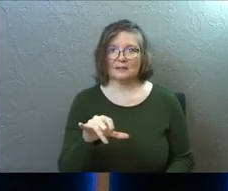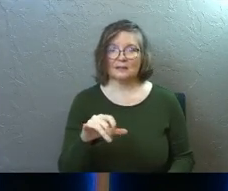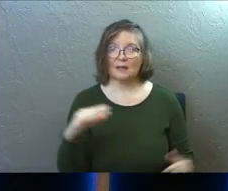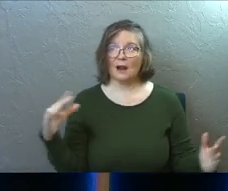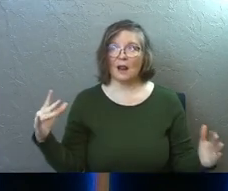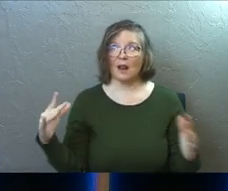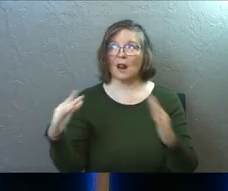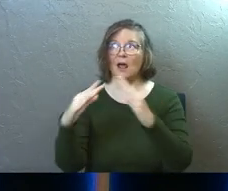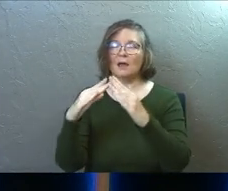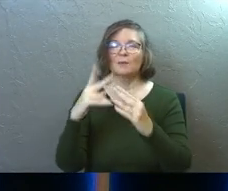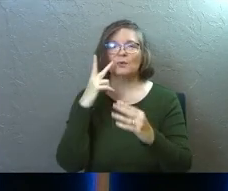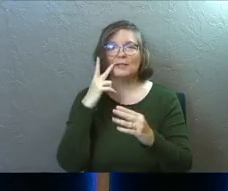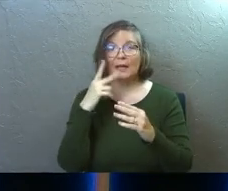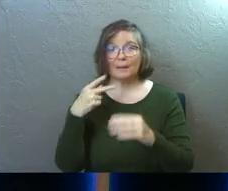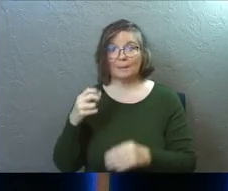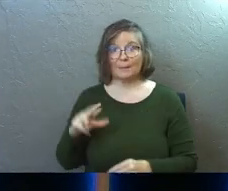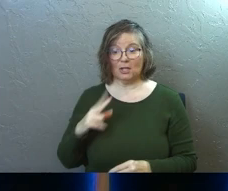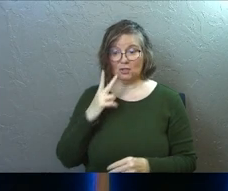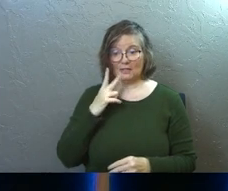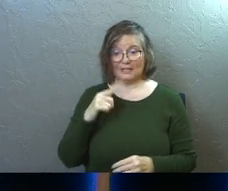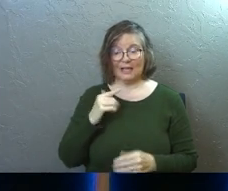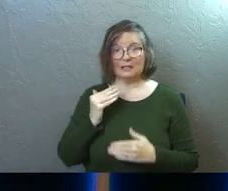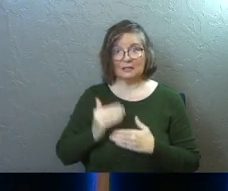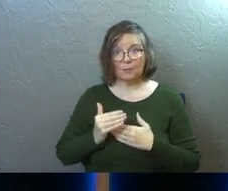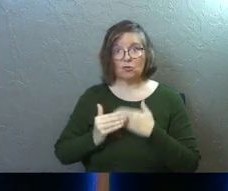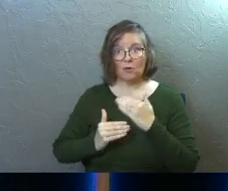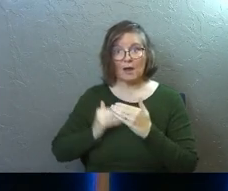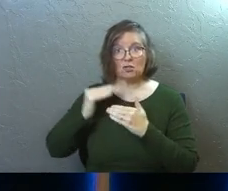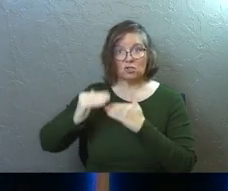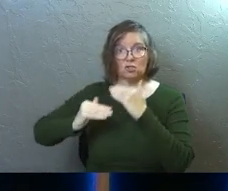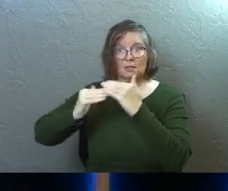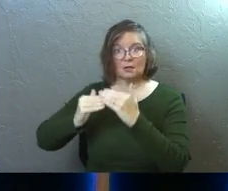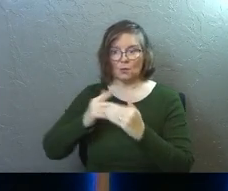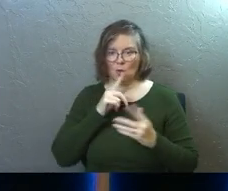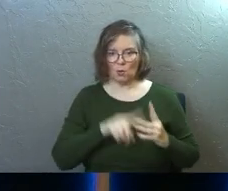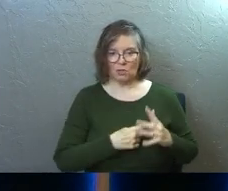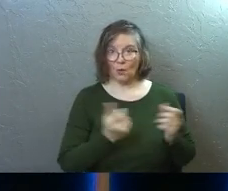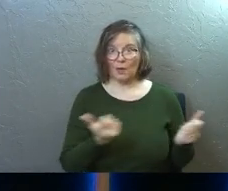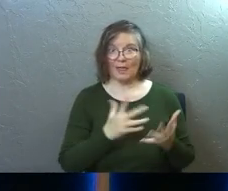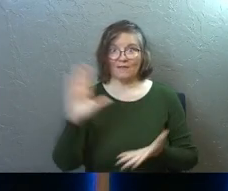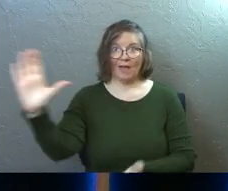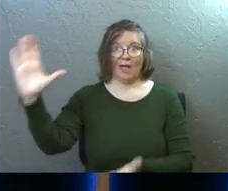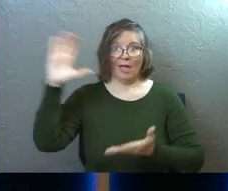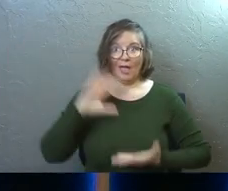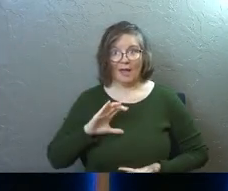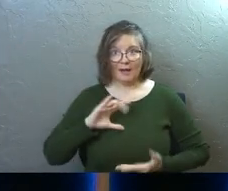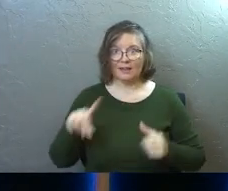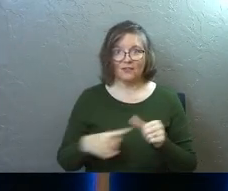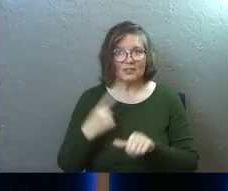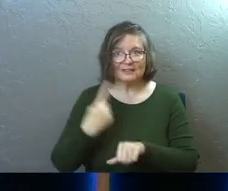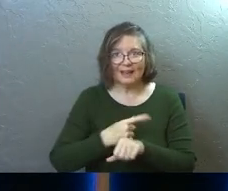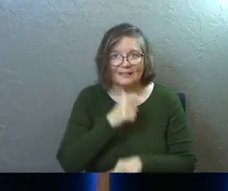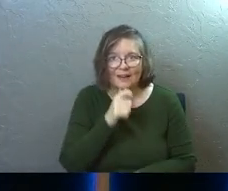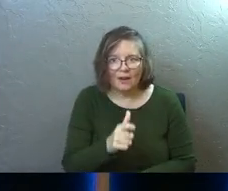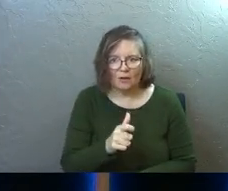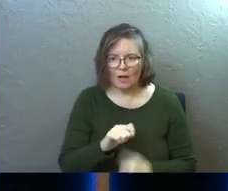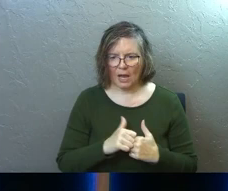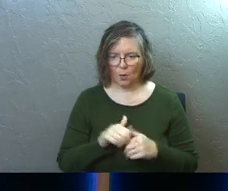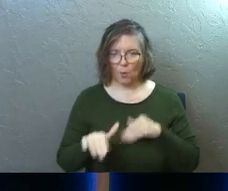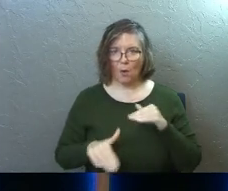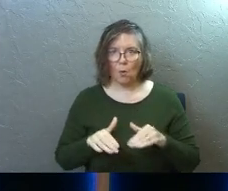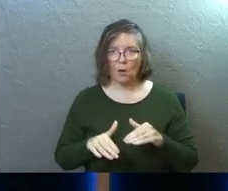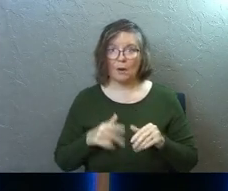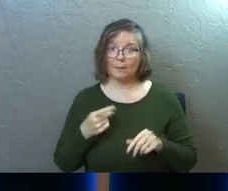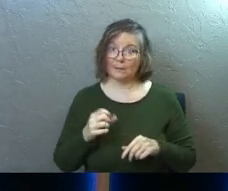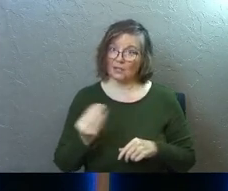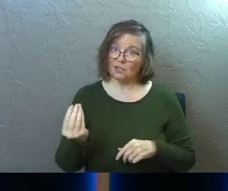pinnacle. But you see how Peter sees this as a progression. We don't all start with everything on day one. Yes. How do I walk the